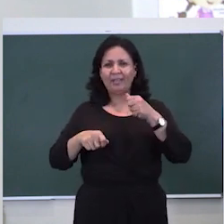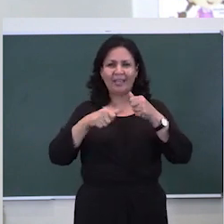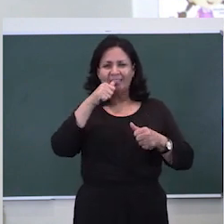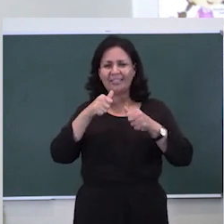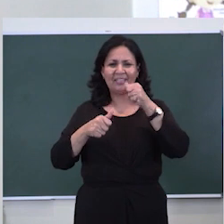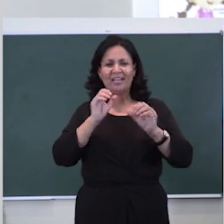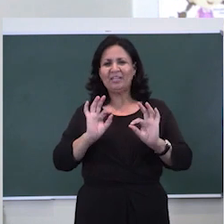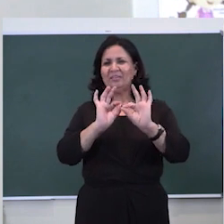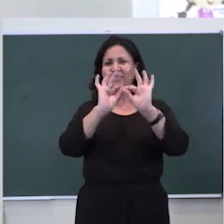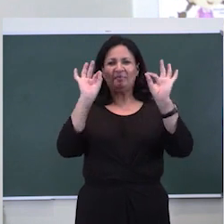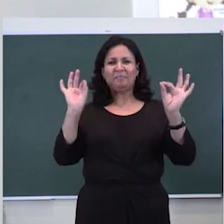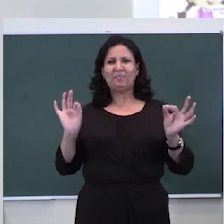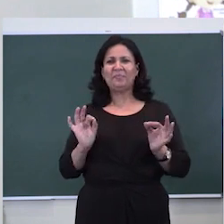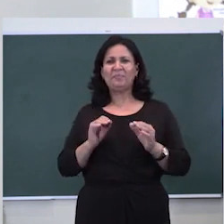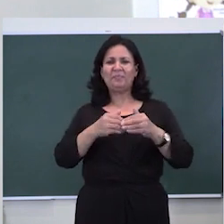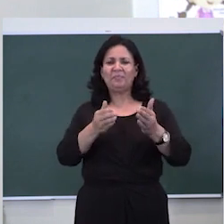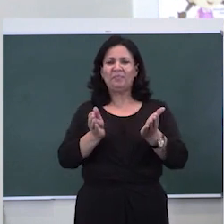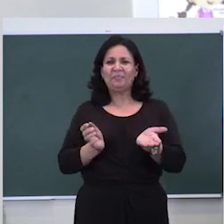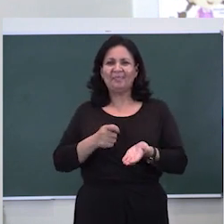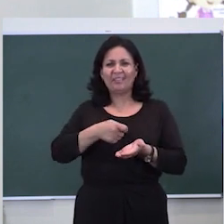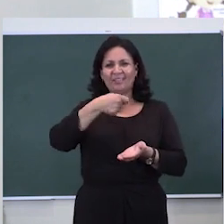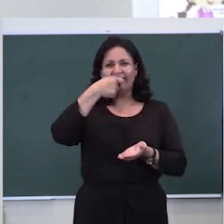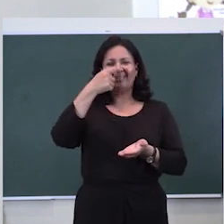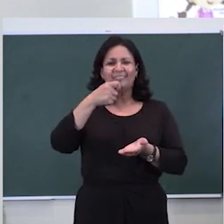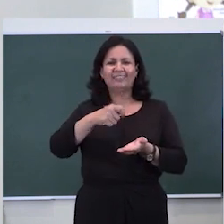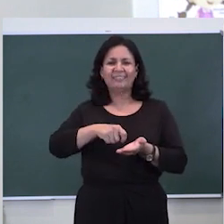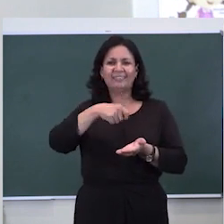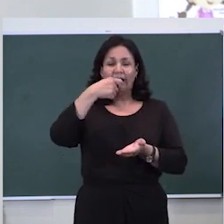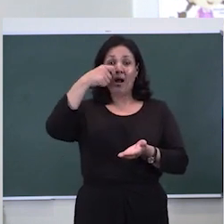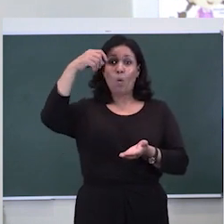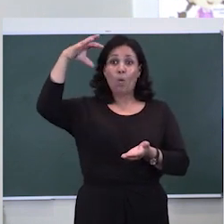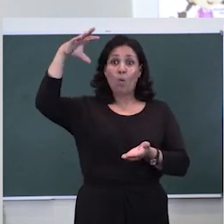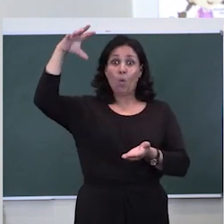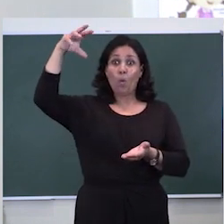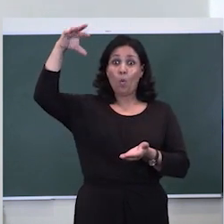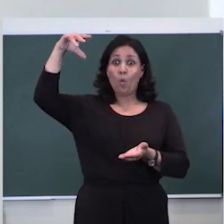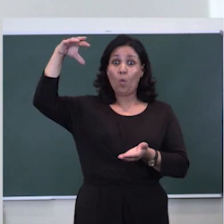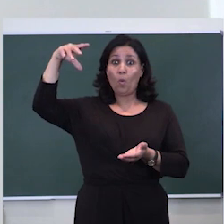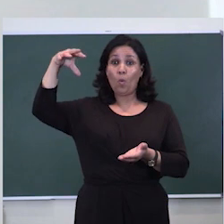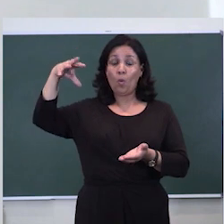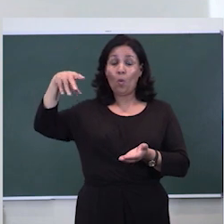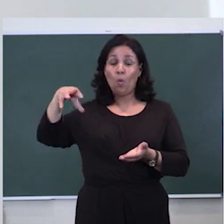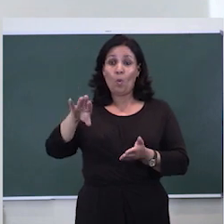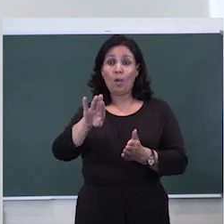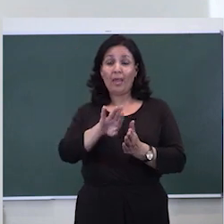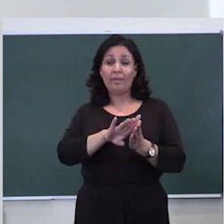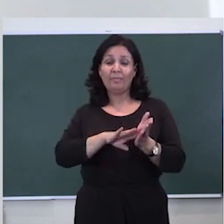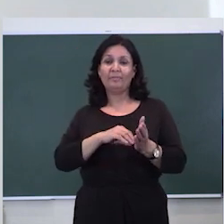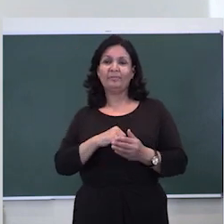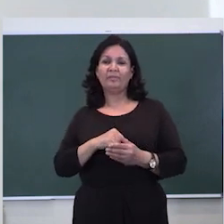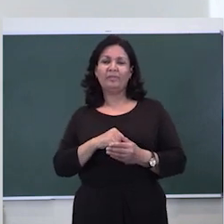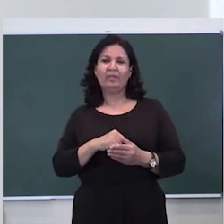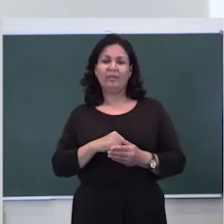Curves and Ways. But then a spider came to her and